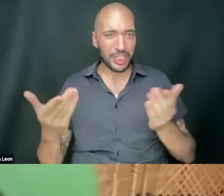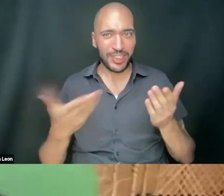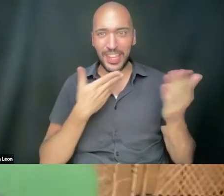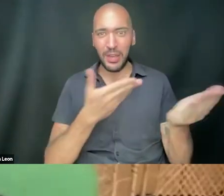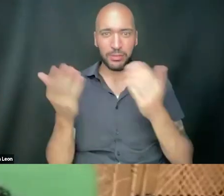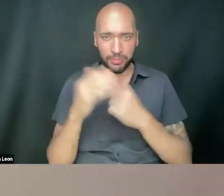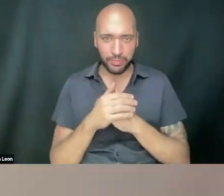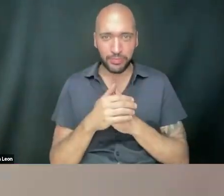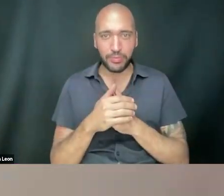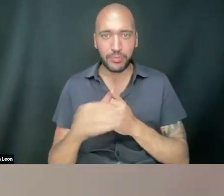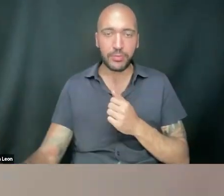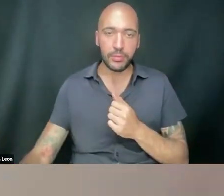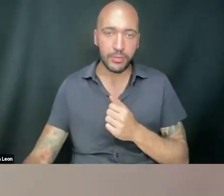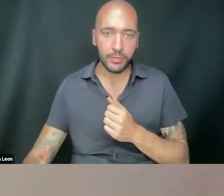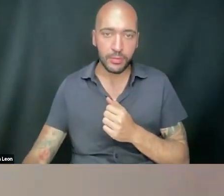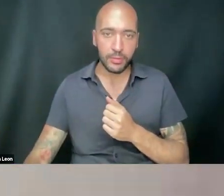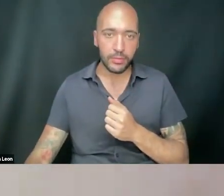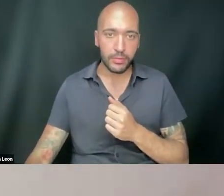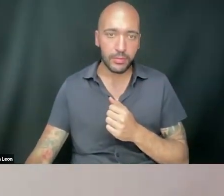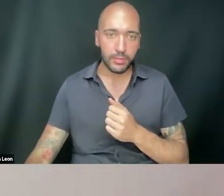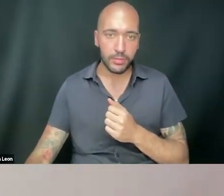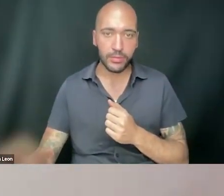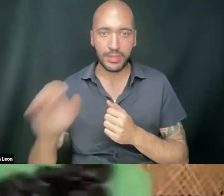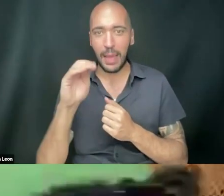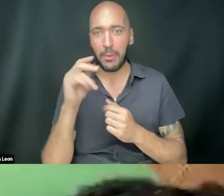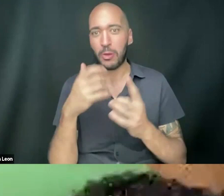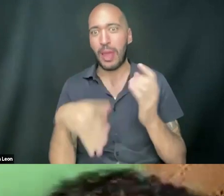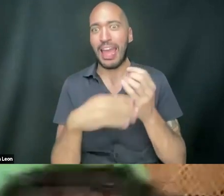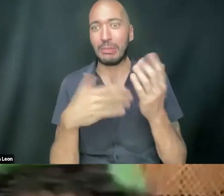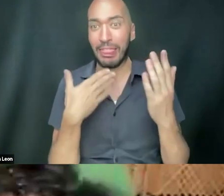yeah. Can I add to the thanks? Thank goodness.